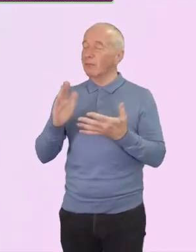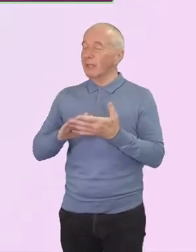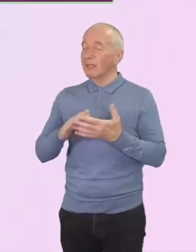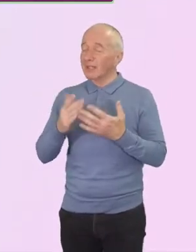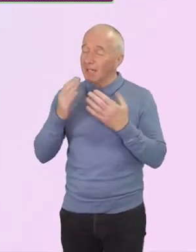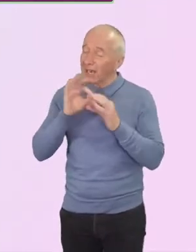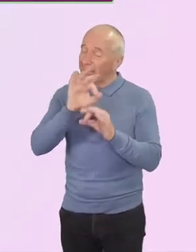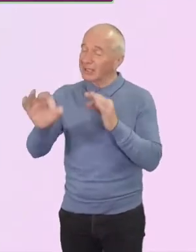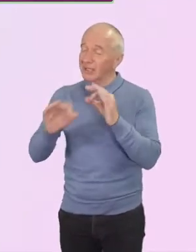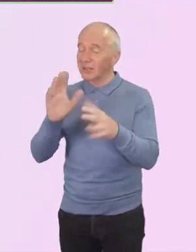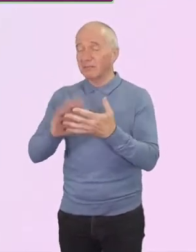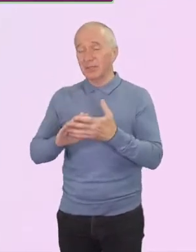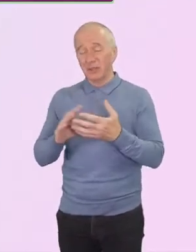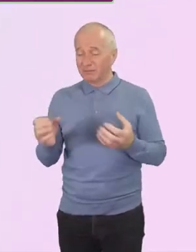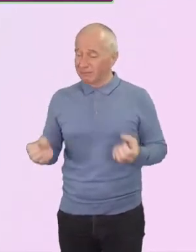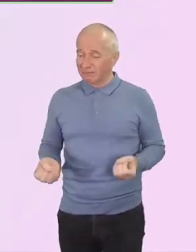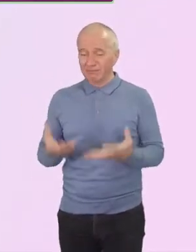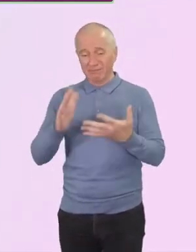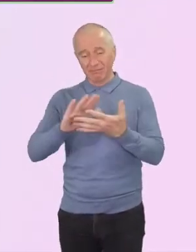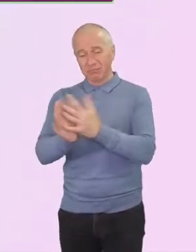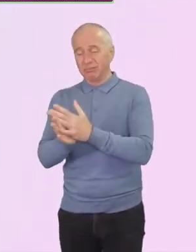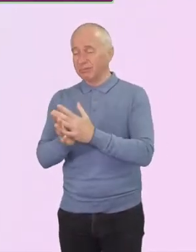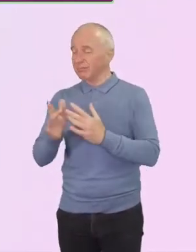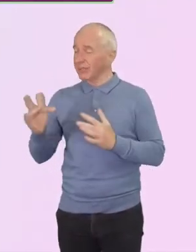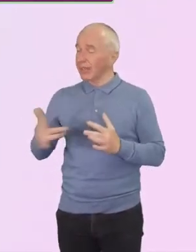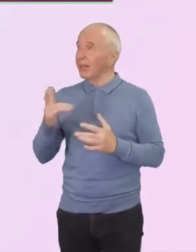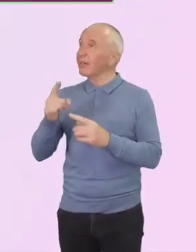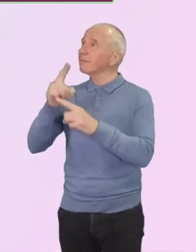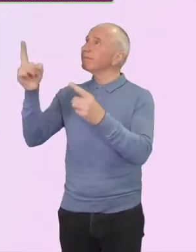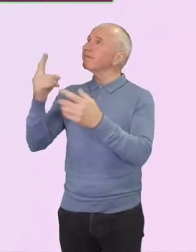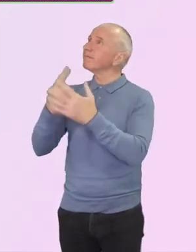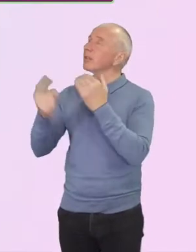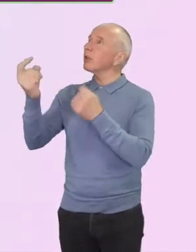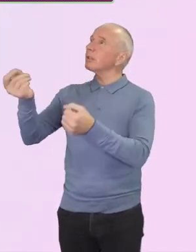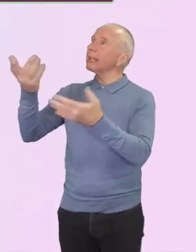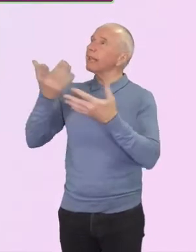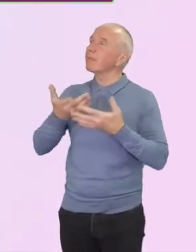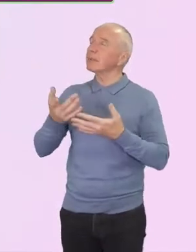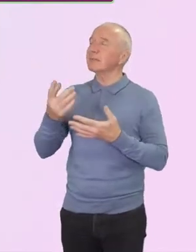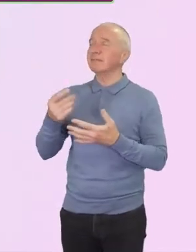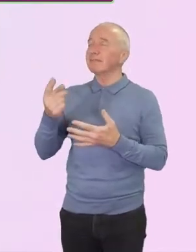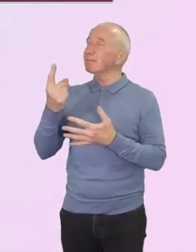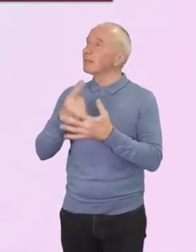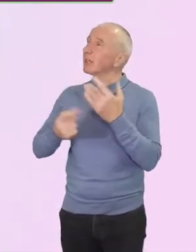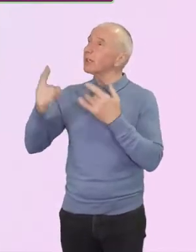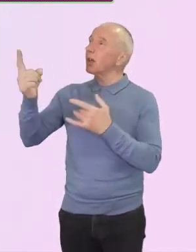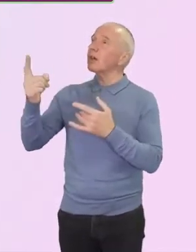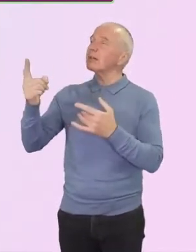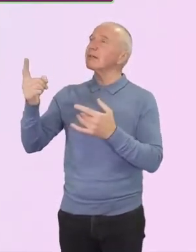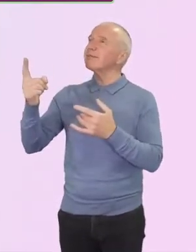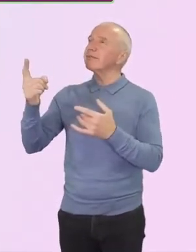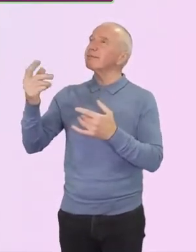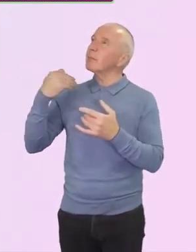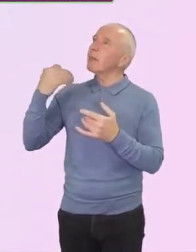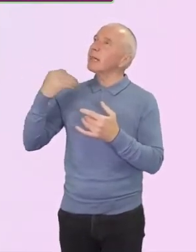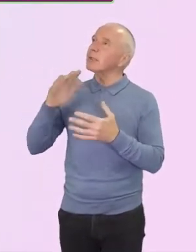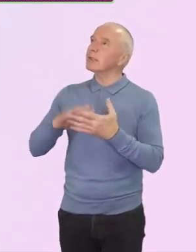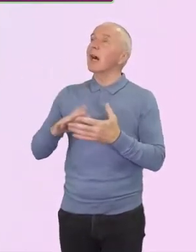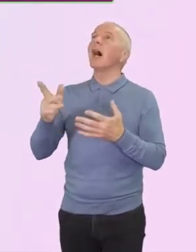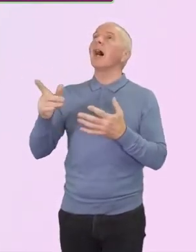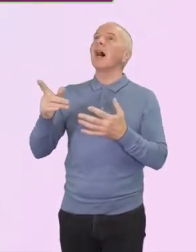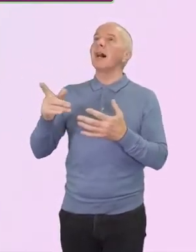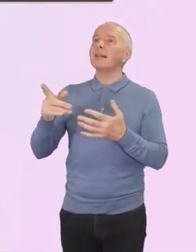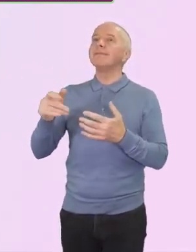marvellous life God has given us. God reminds us, I heard your call in the nick of time.